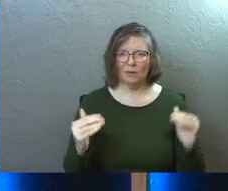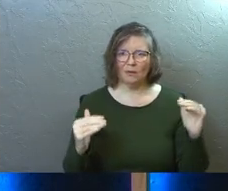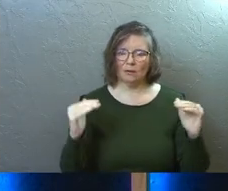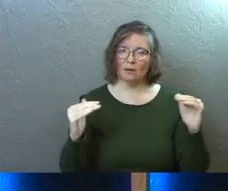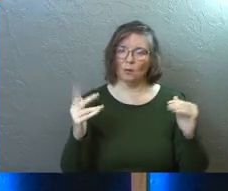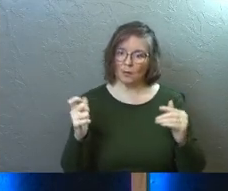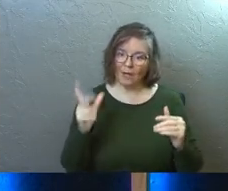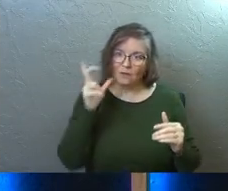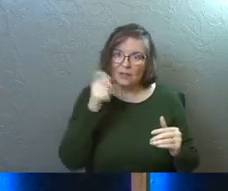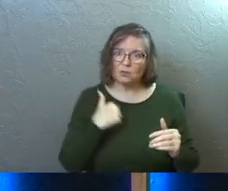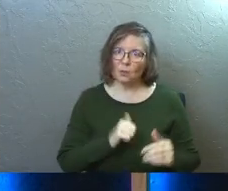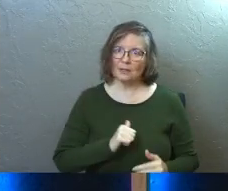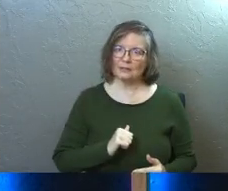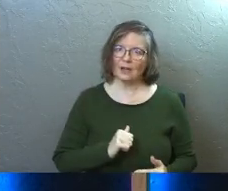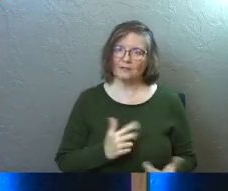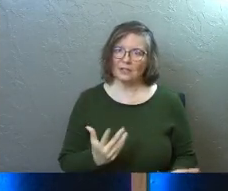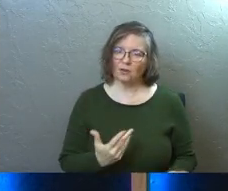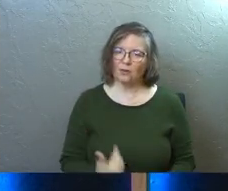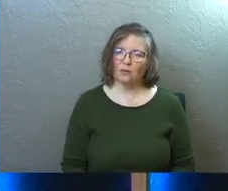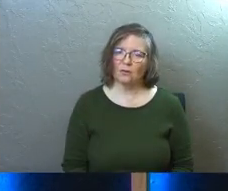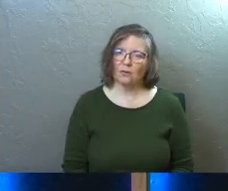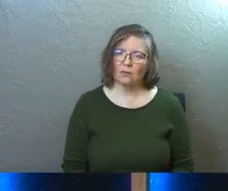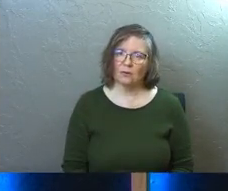Like, we got to listen to ourselves here.